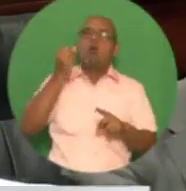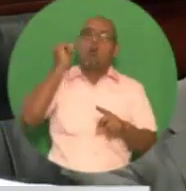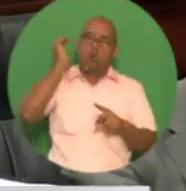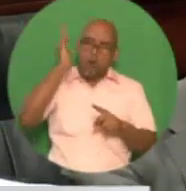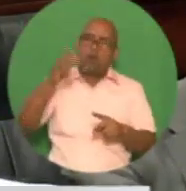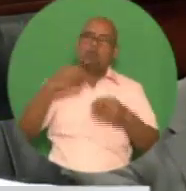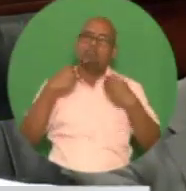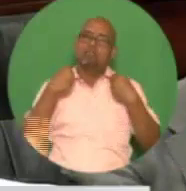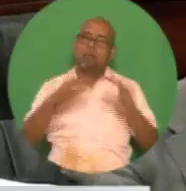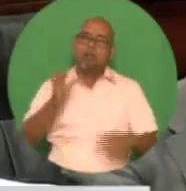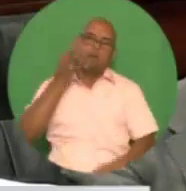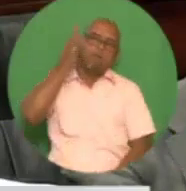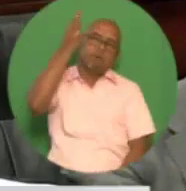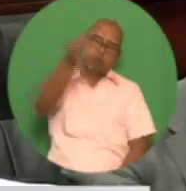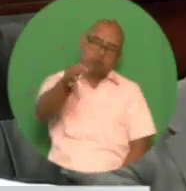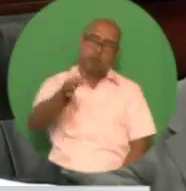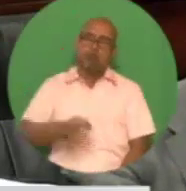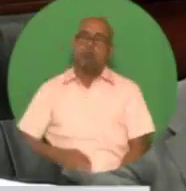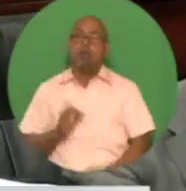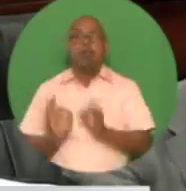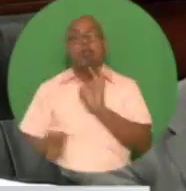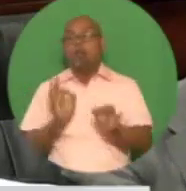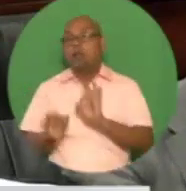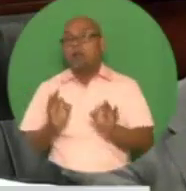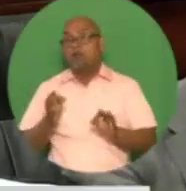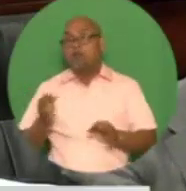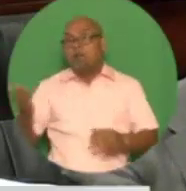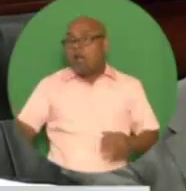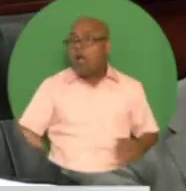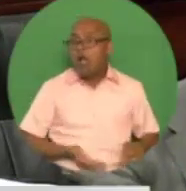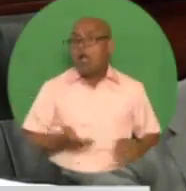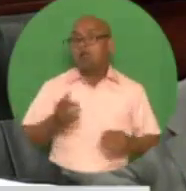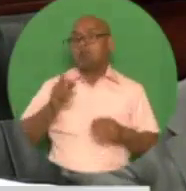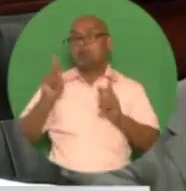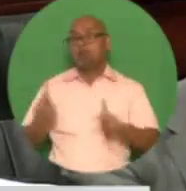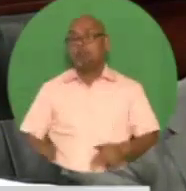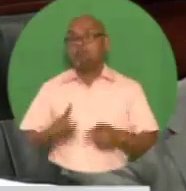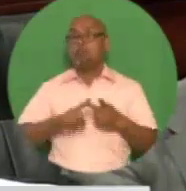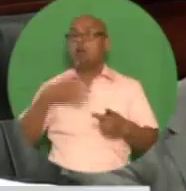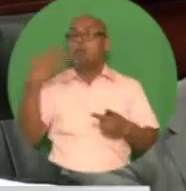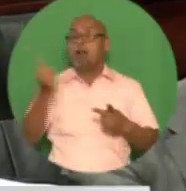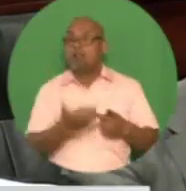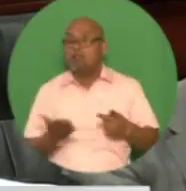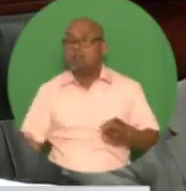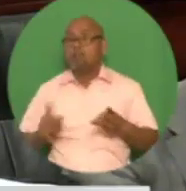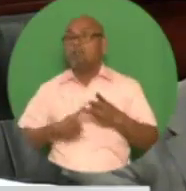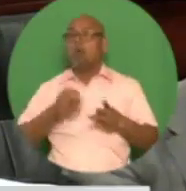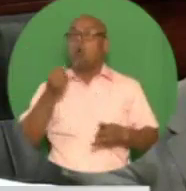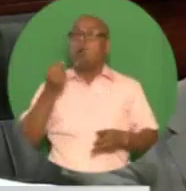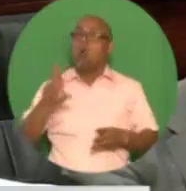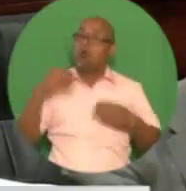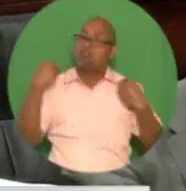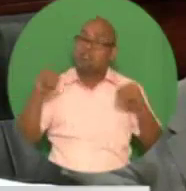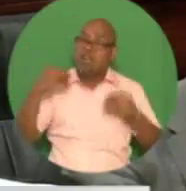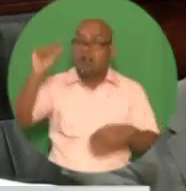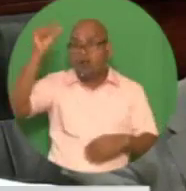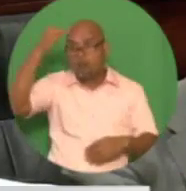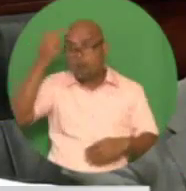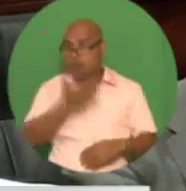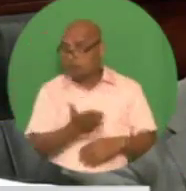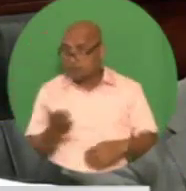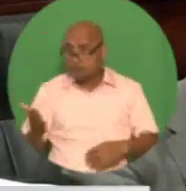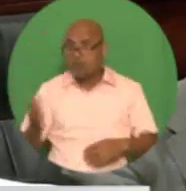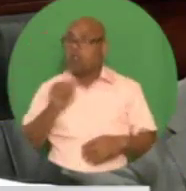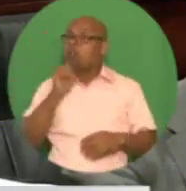Essentially, any procurement of goods, works, services, retention, or disposal of public property, which is not done in accordance with the legislation,